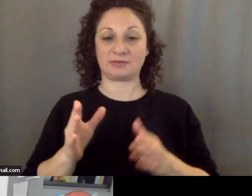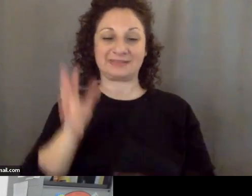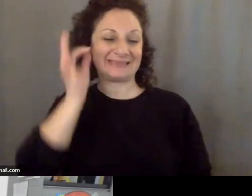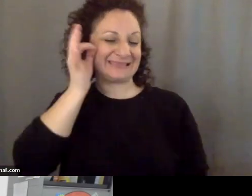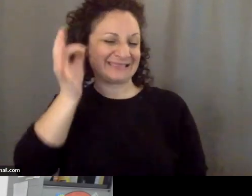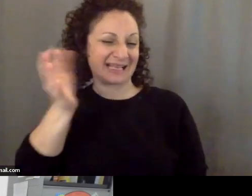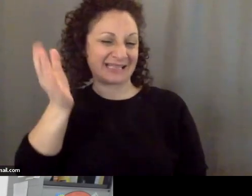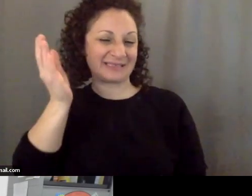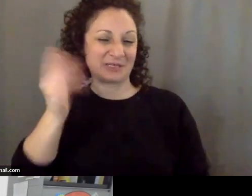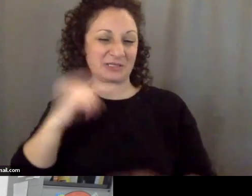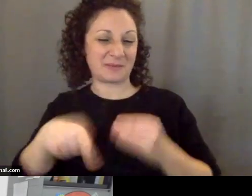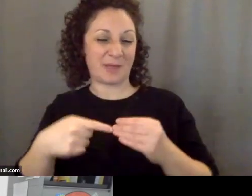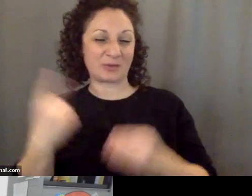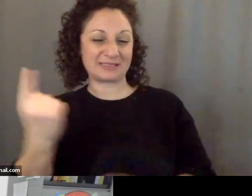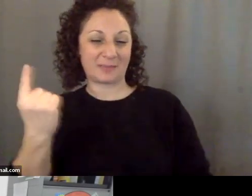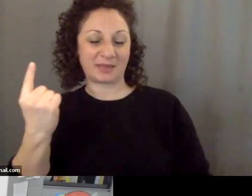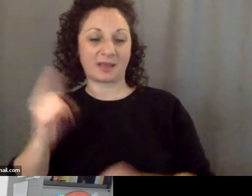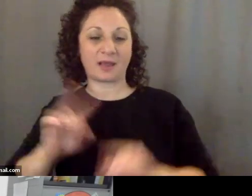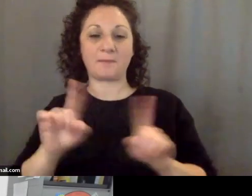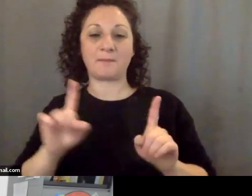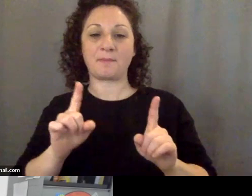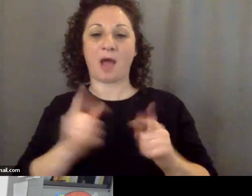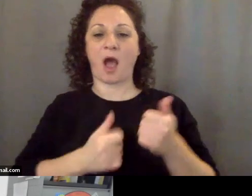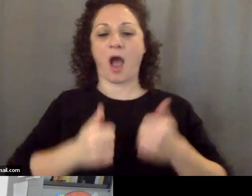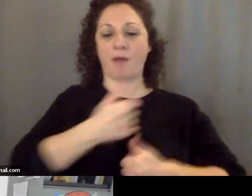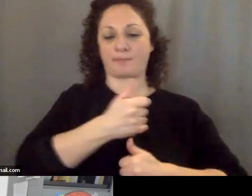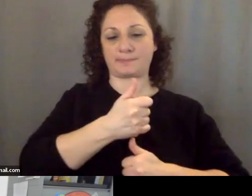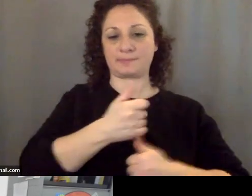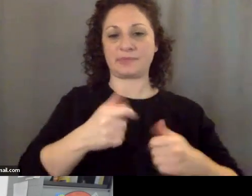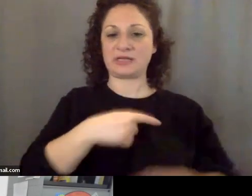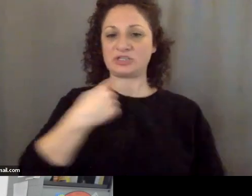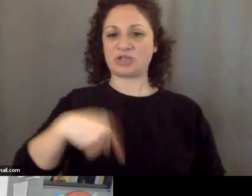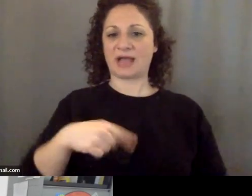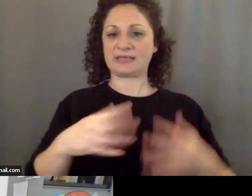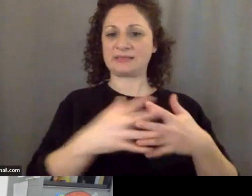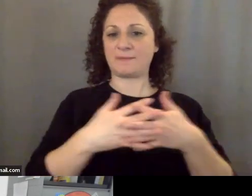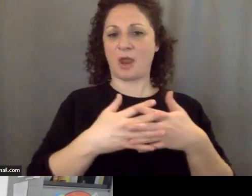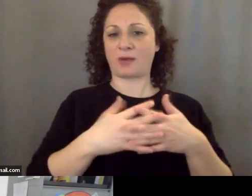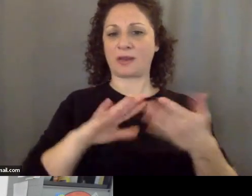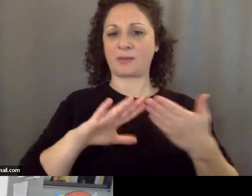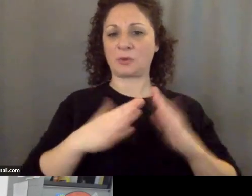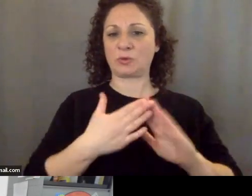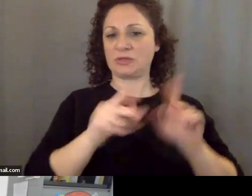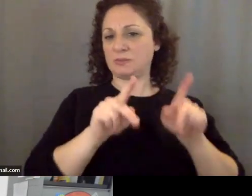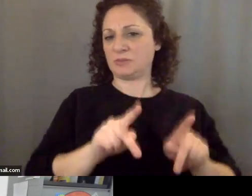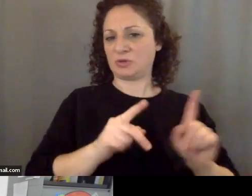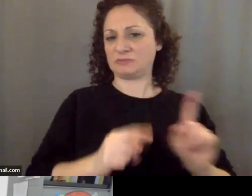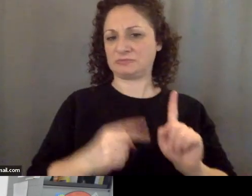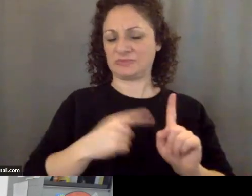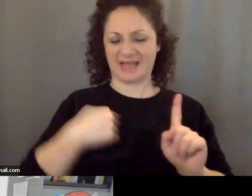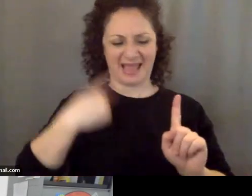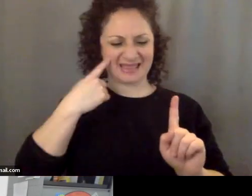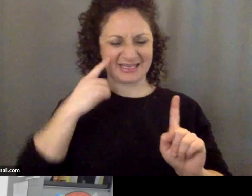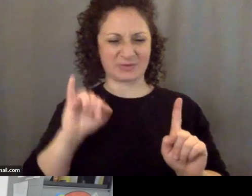and a prominent member of the Chinese American community. I believe this was in Illinois and she